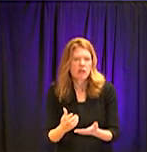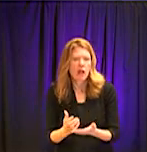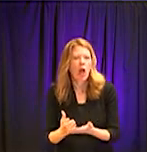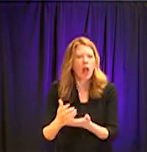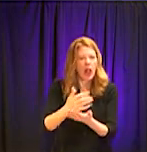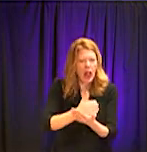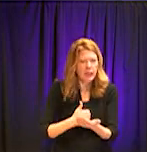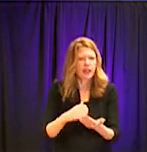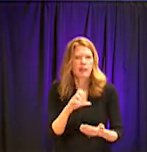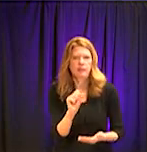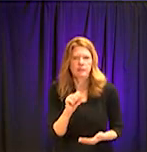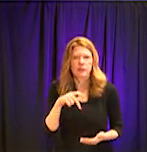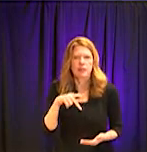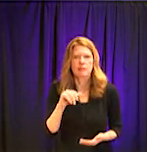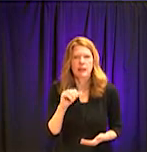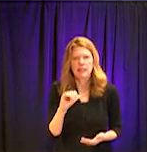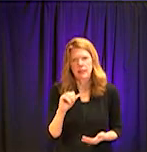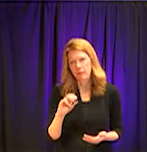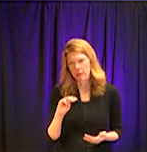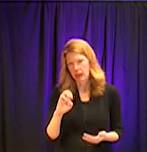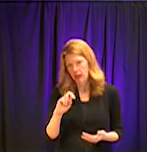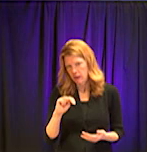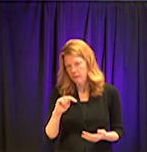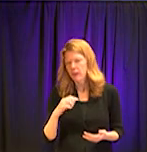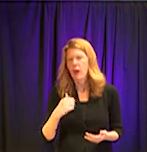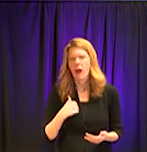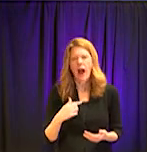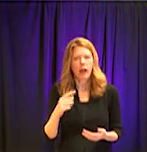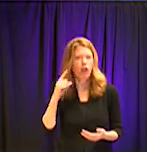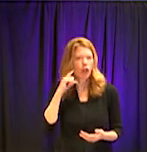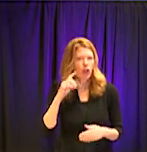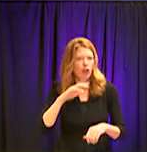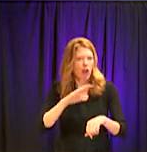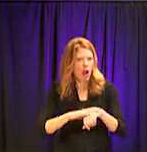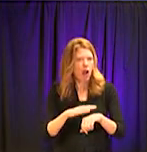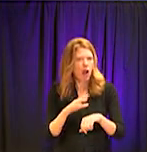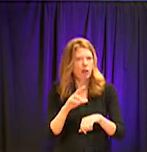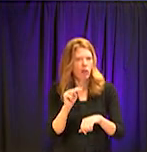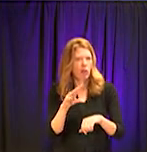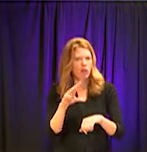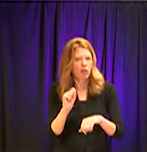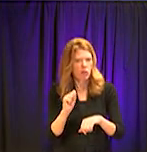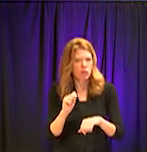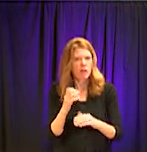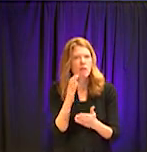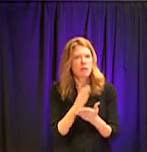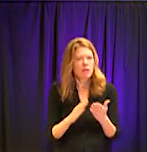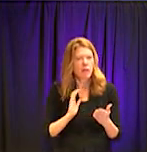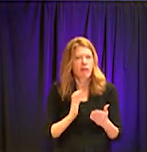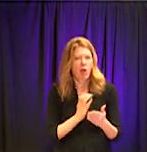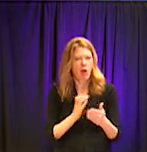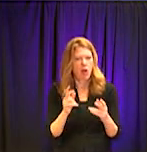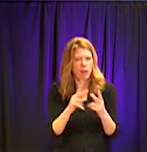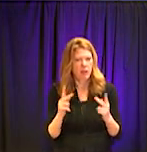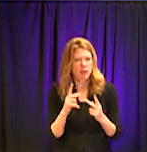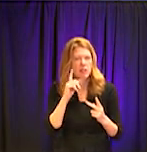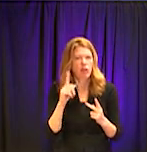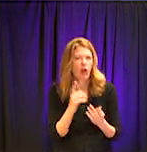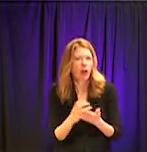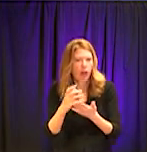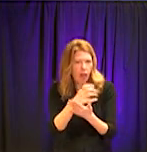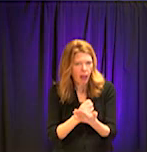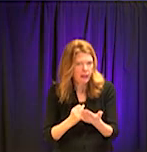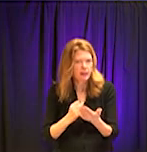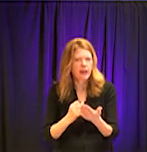troubling to me to see on the news that our sites that are designated for doing specimen collection, um,